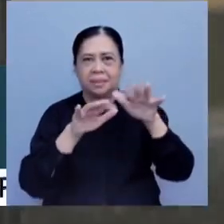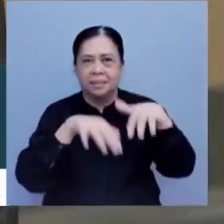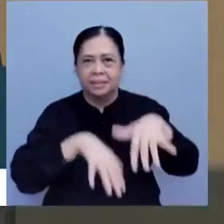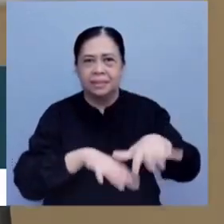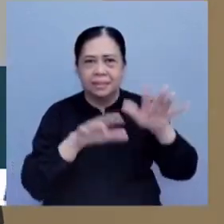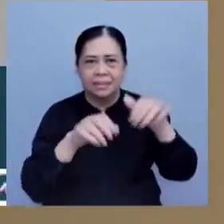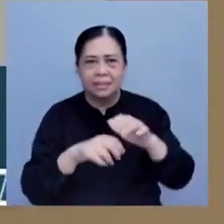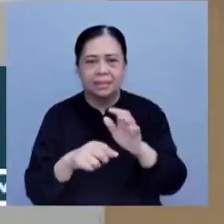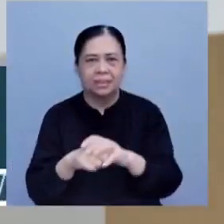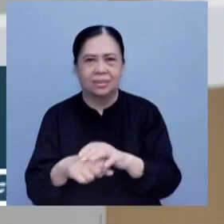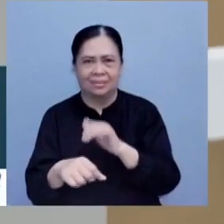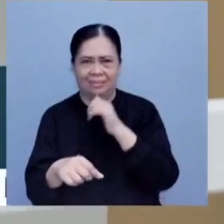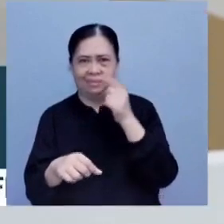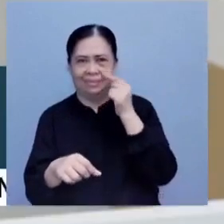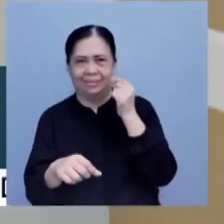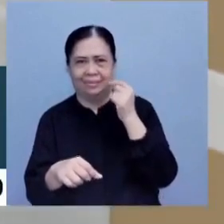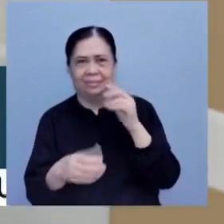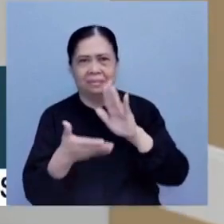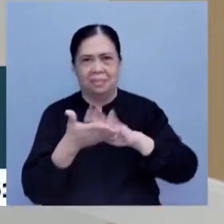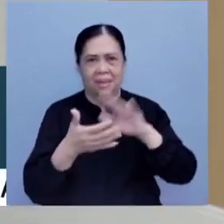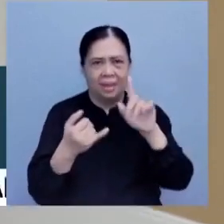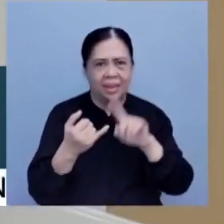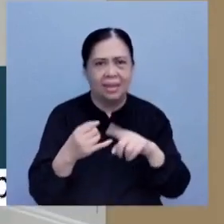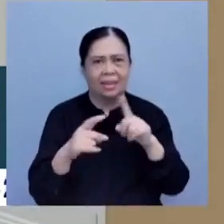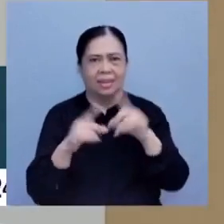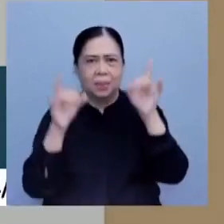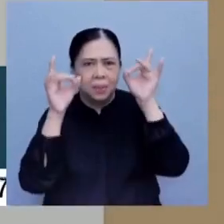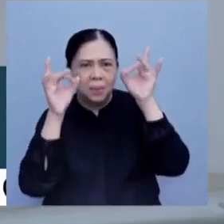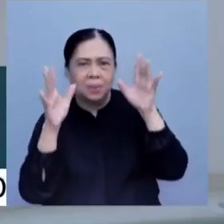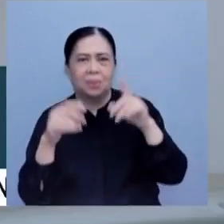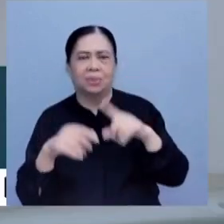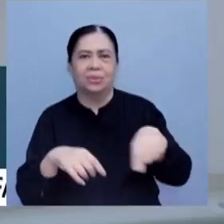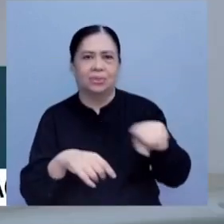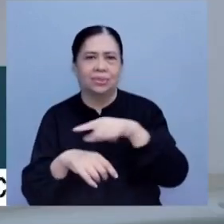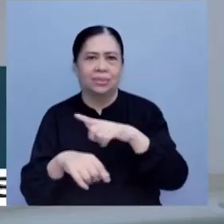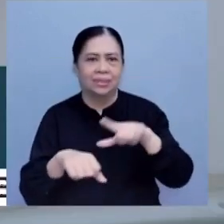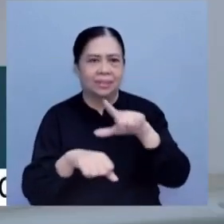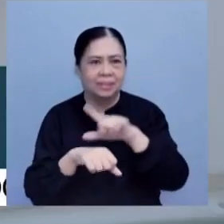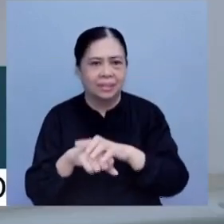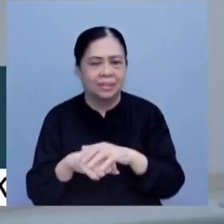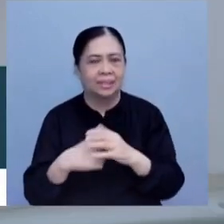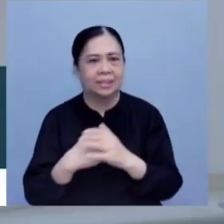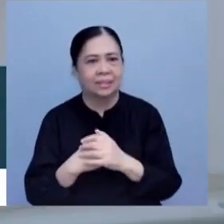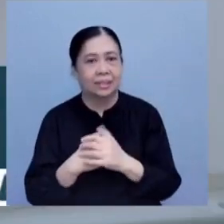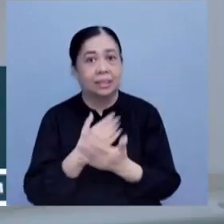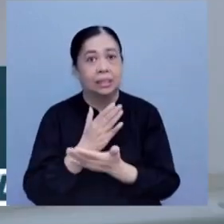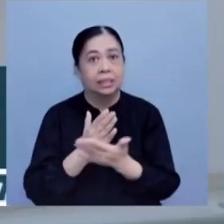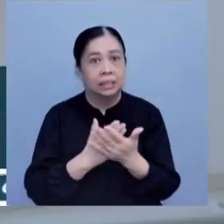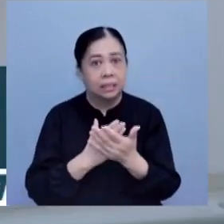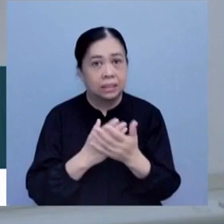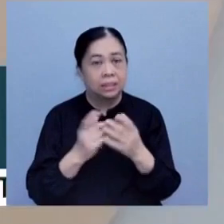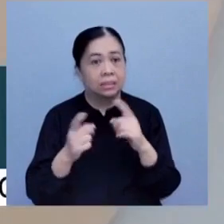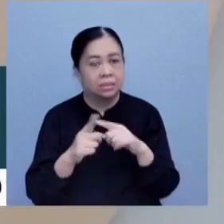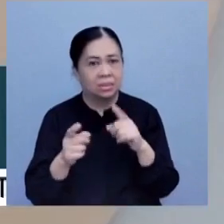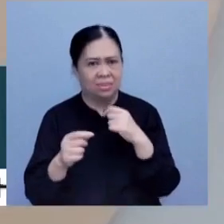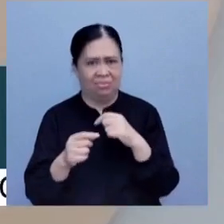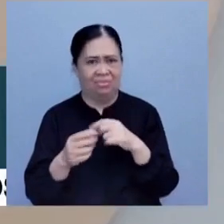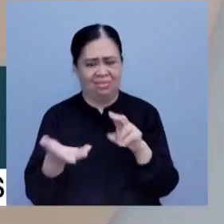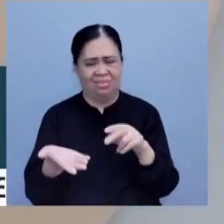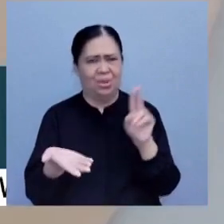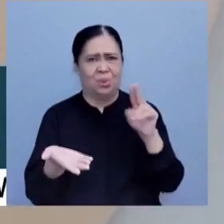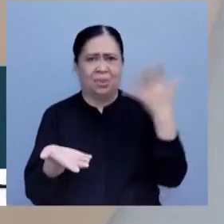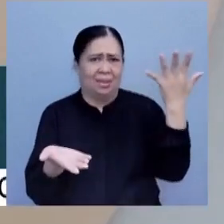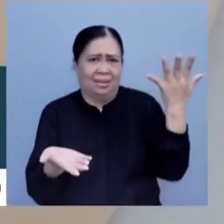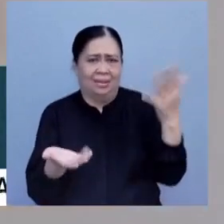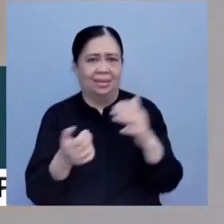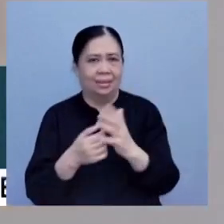impractical, pricey, and dangerous modes of transport on land. West says some are downright senseless. A face